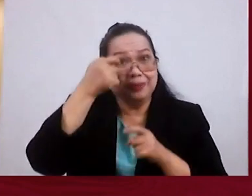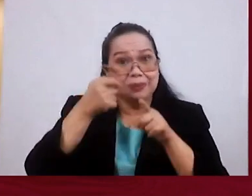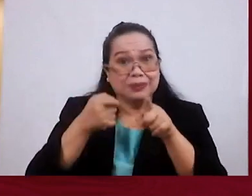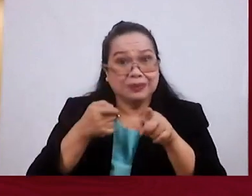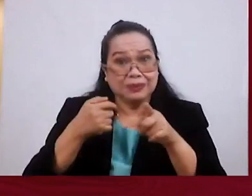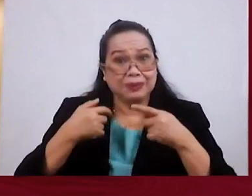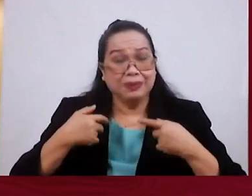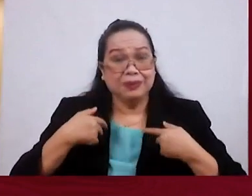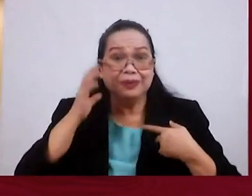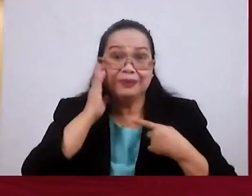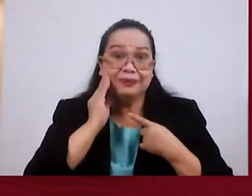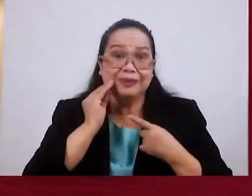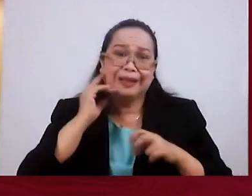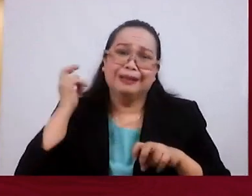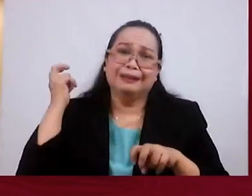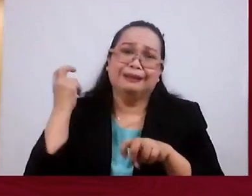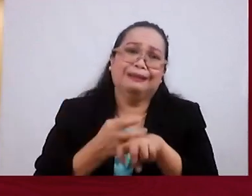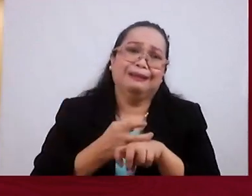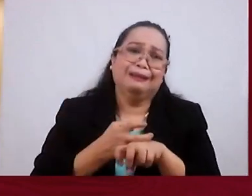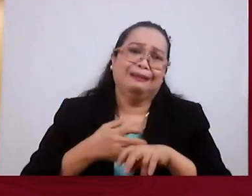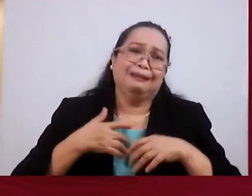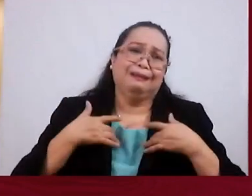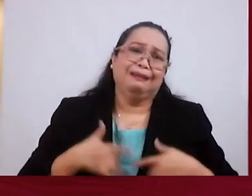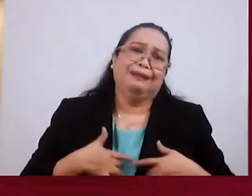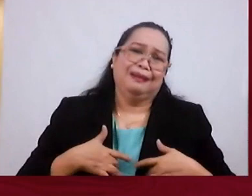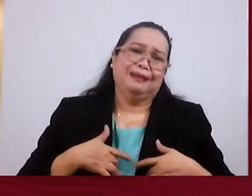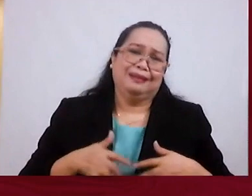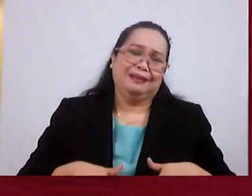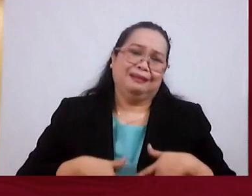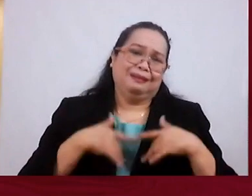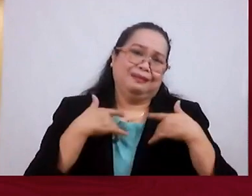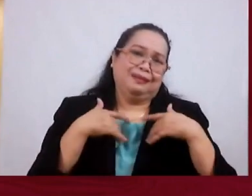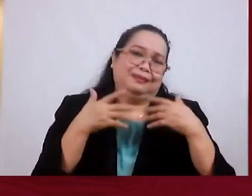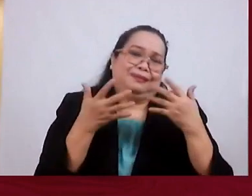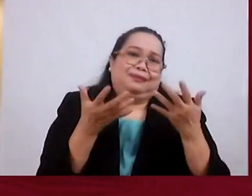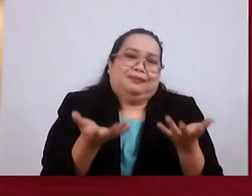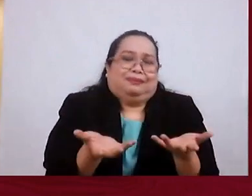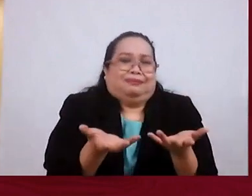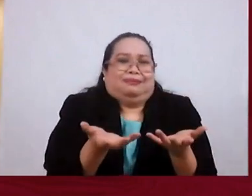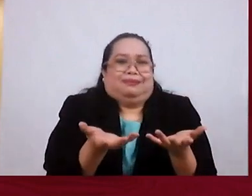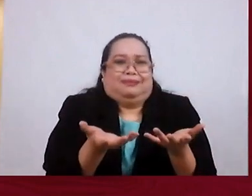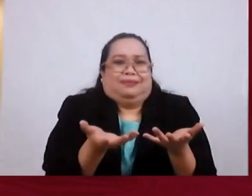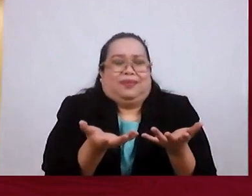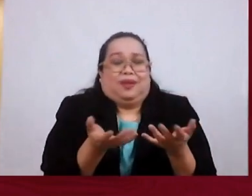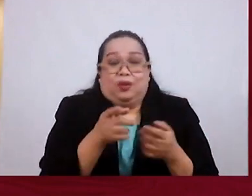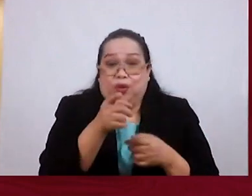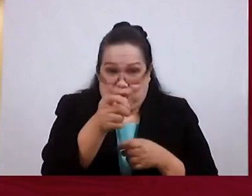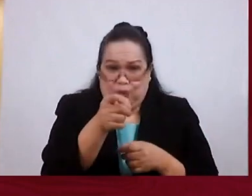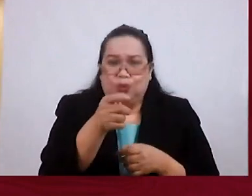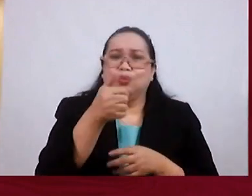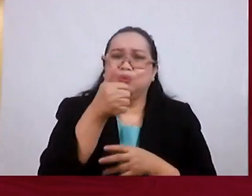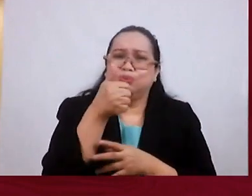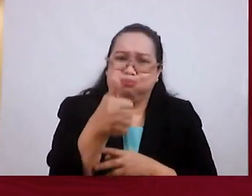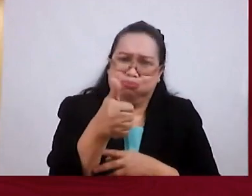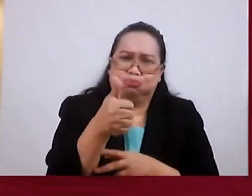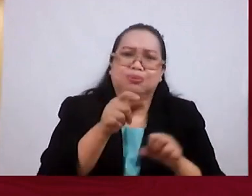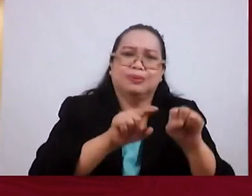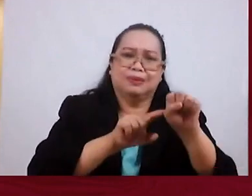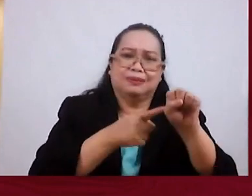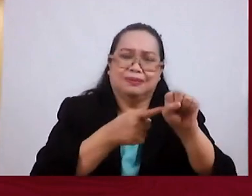You're Experiencing Hardships Don't You Started Well He's Saying